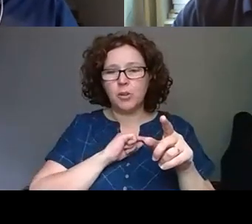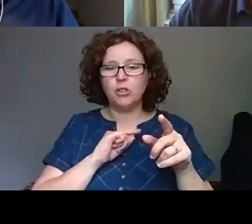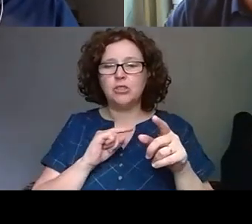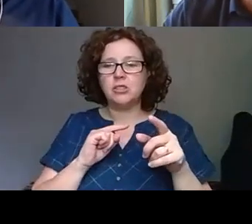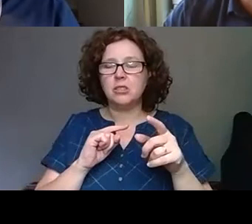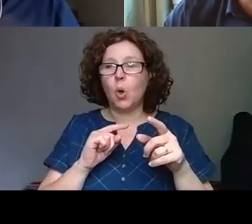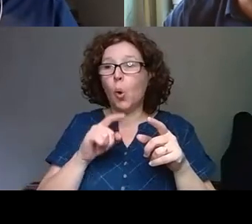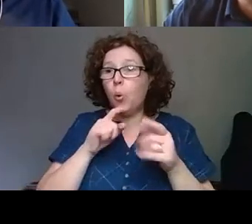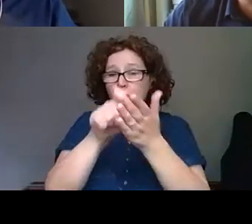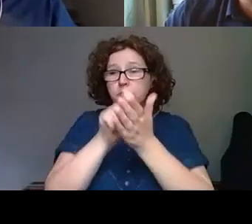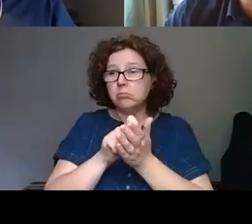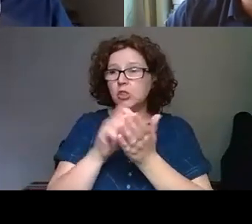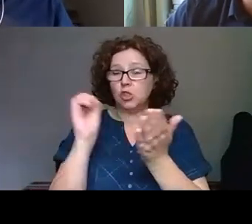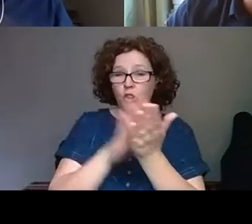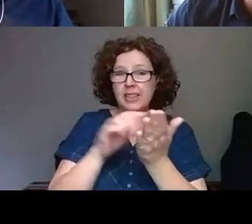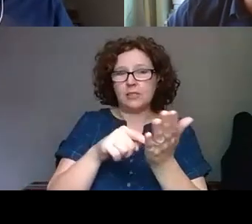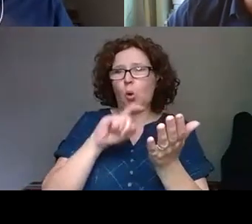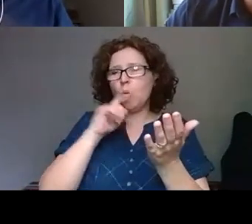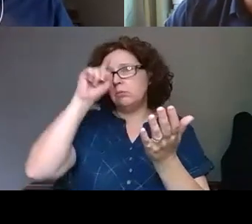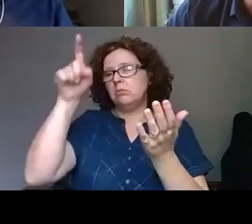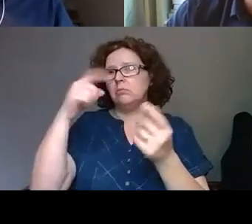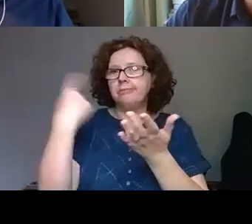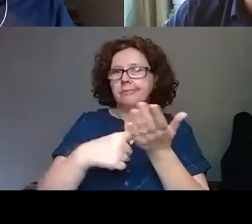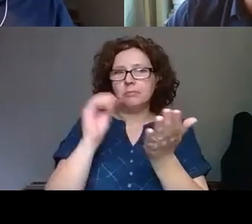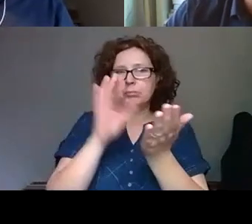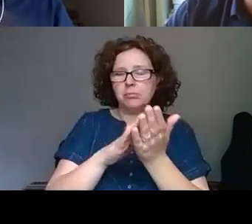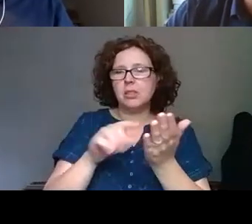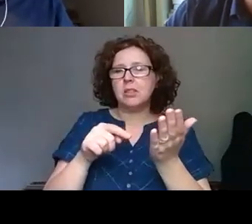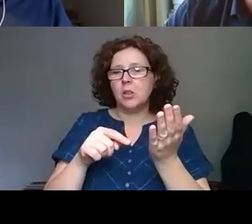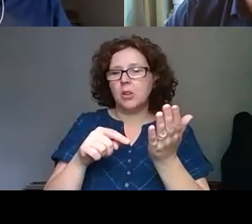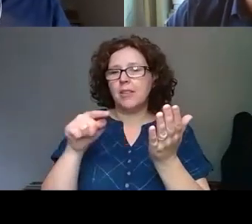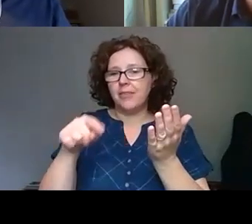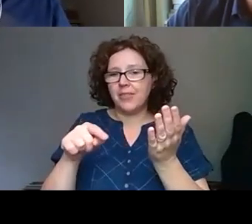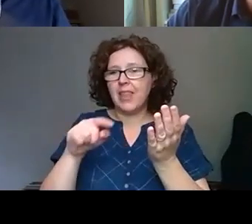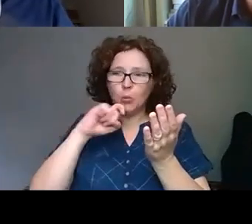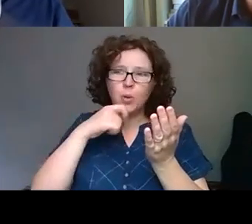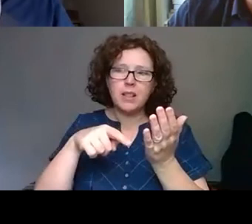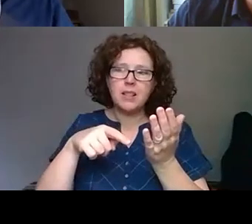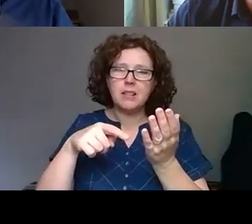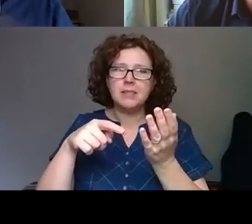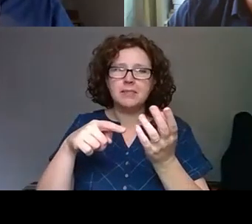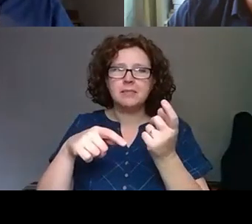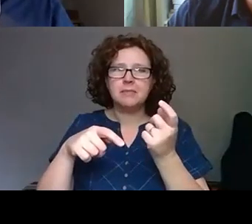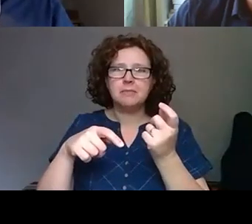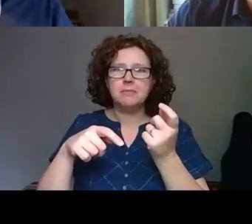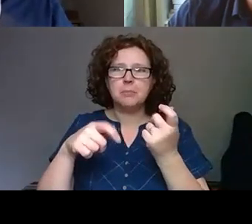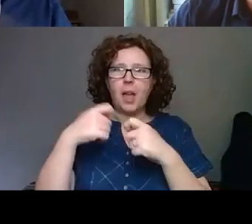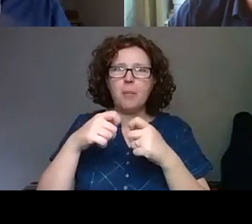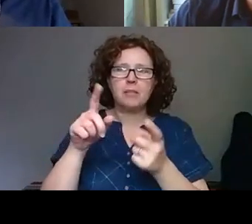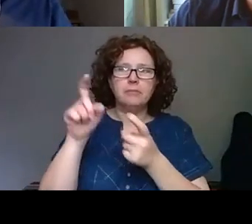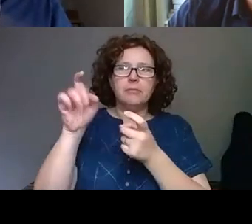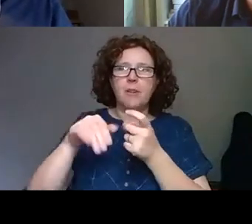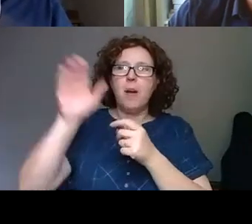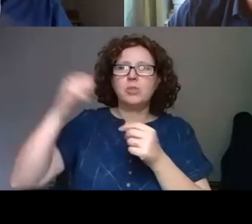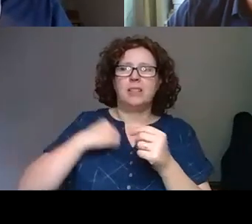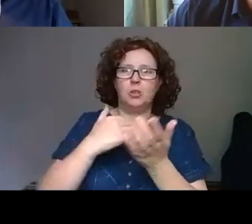producers who are not working from within yet will inspire what we might be able to do in the future.